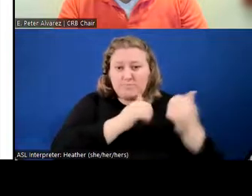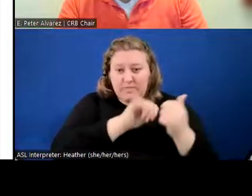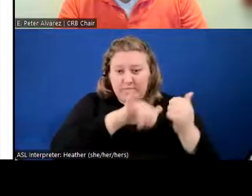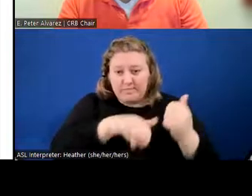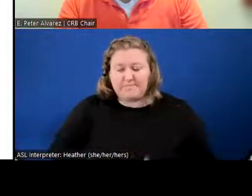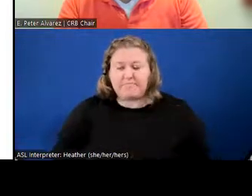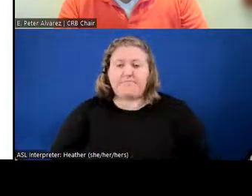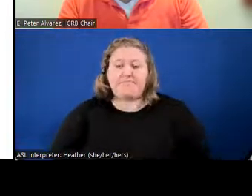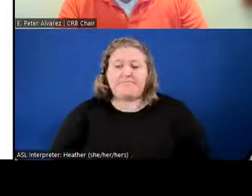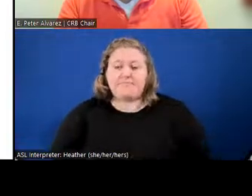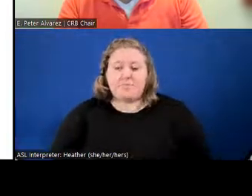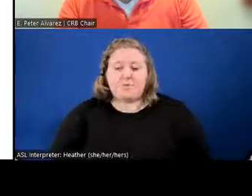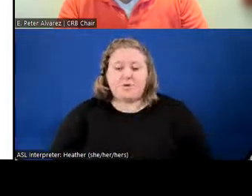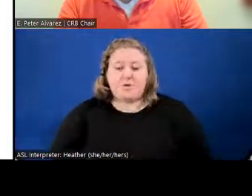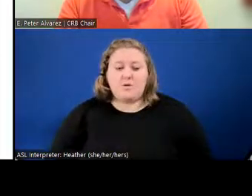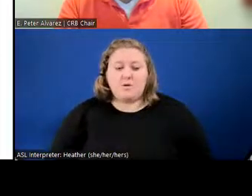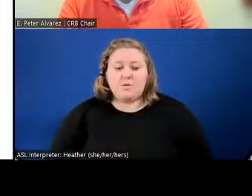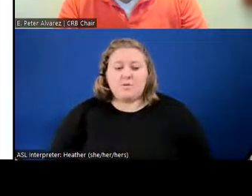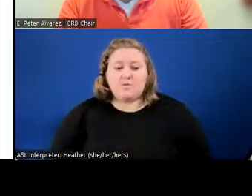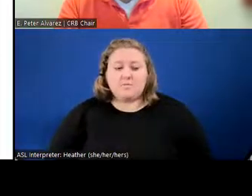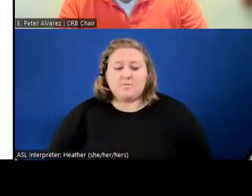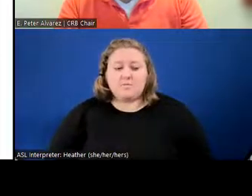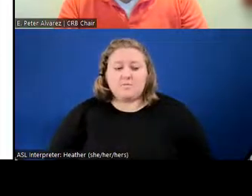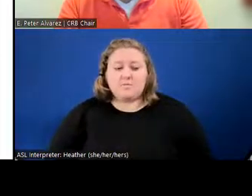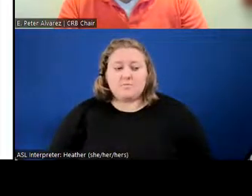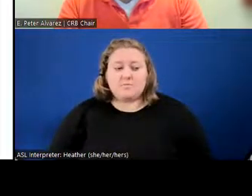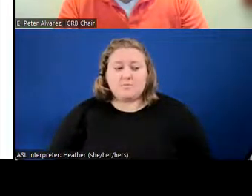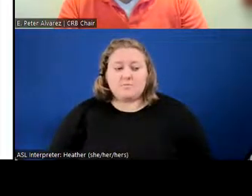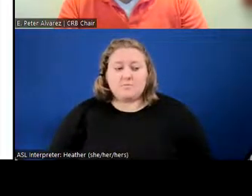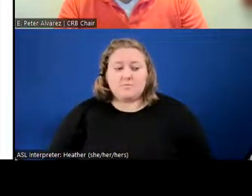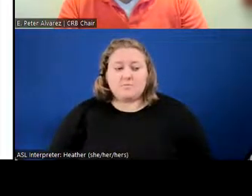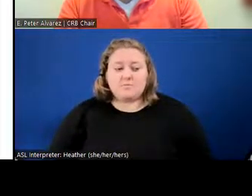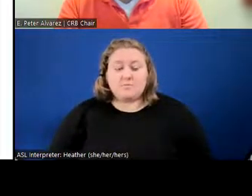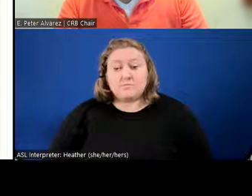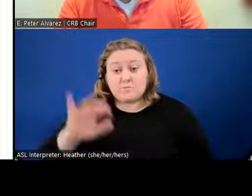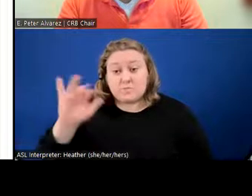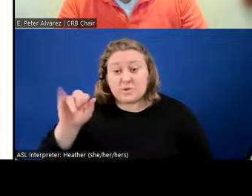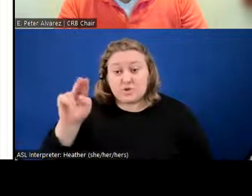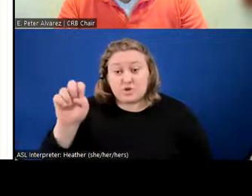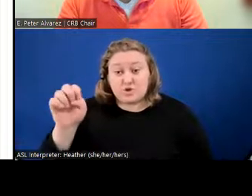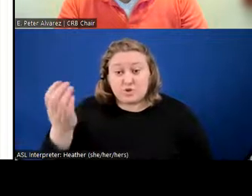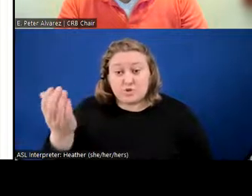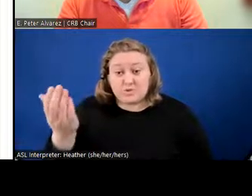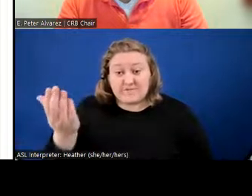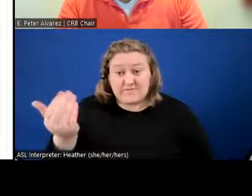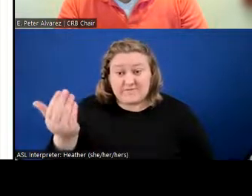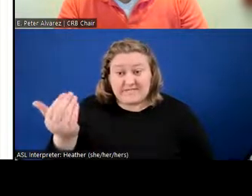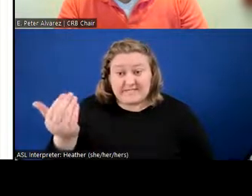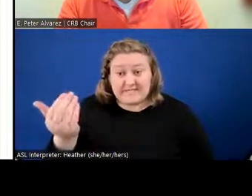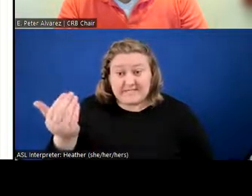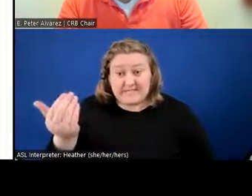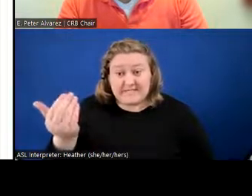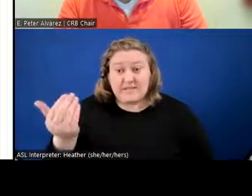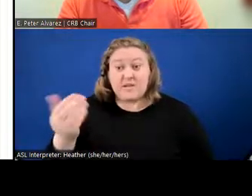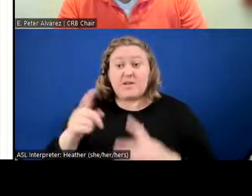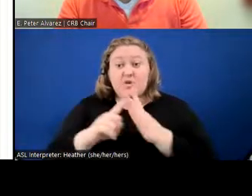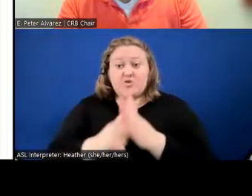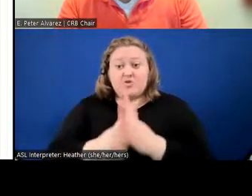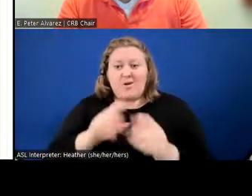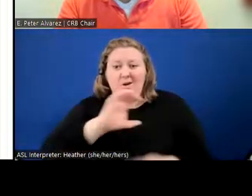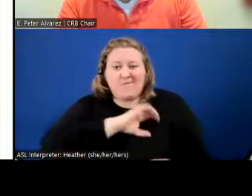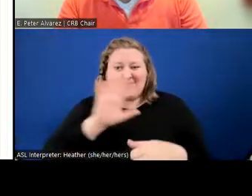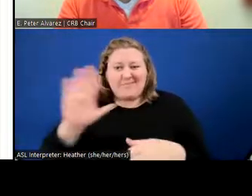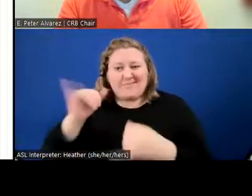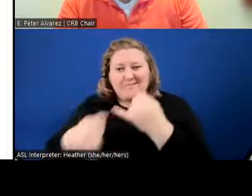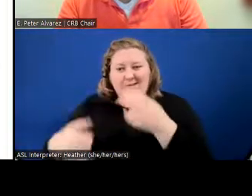on June 15th, officers whose last name began between A and H, they